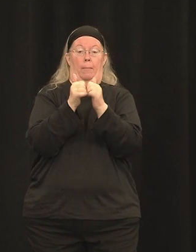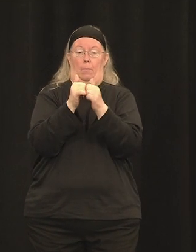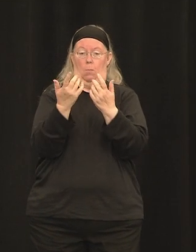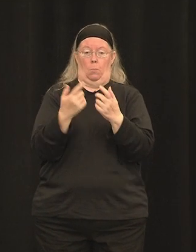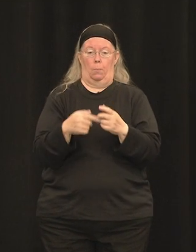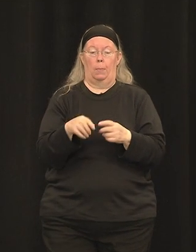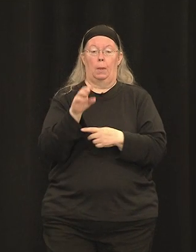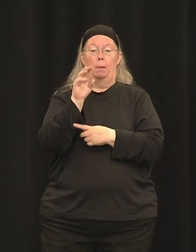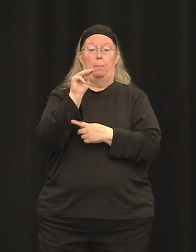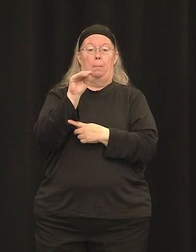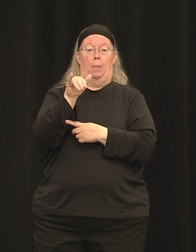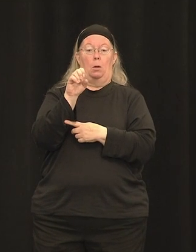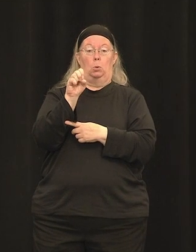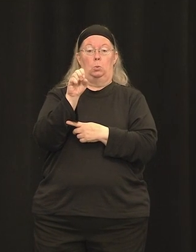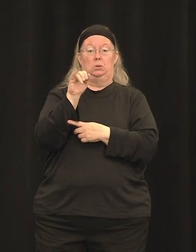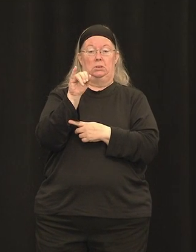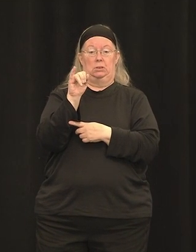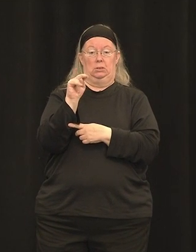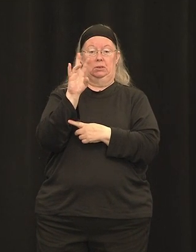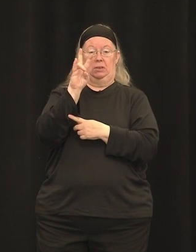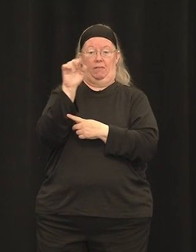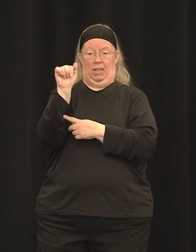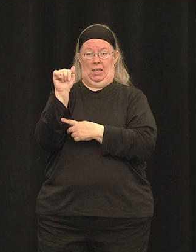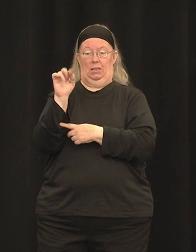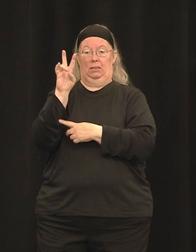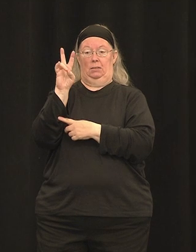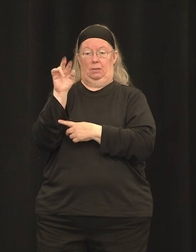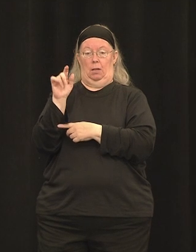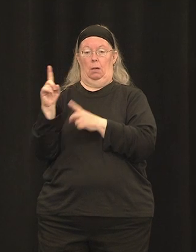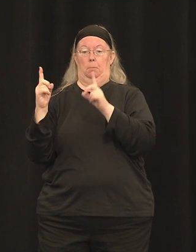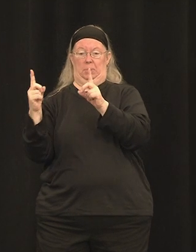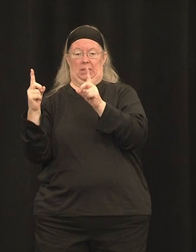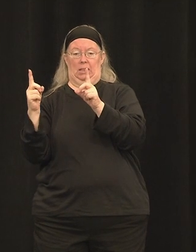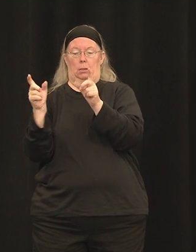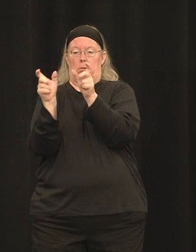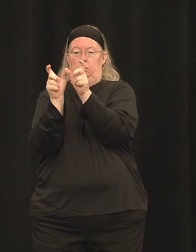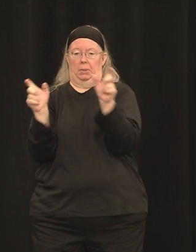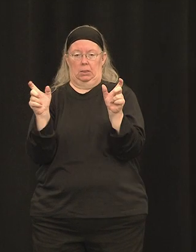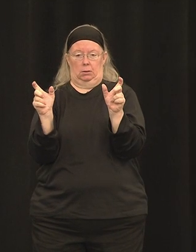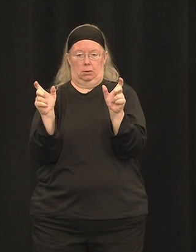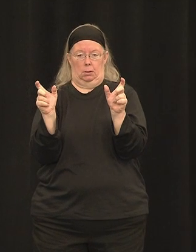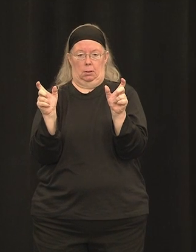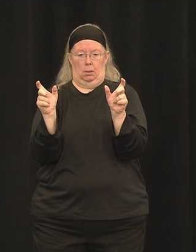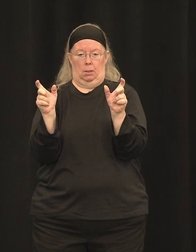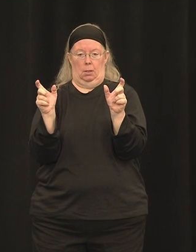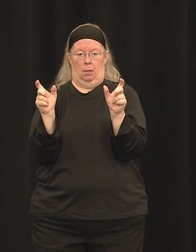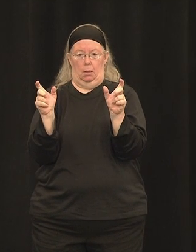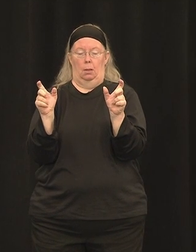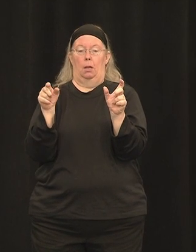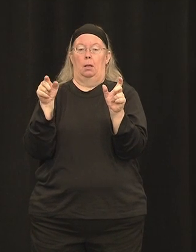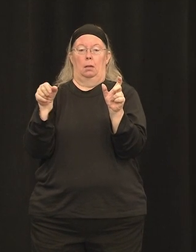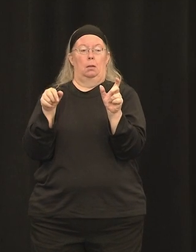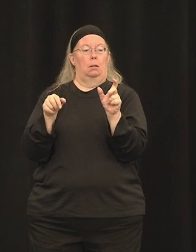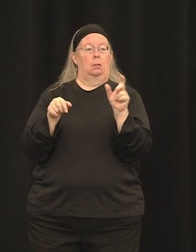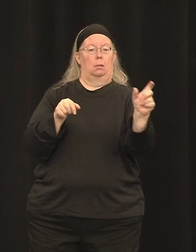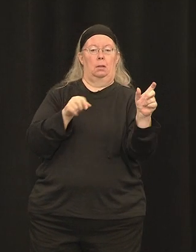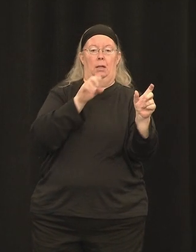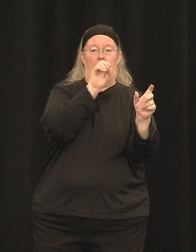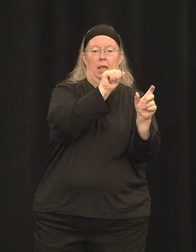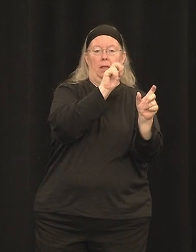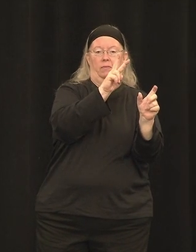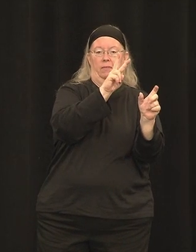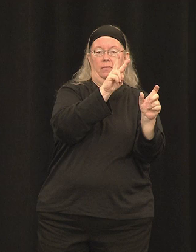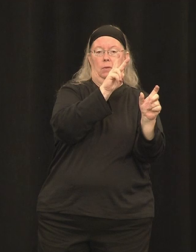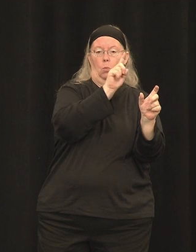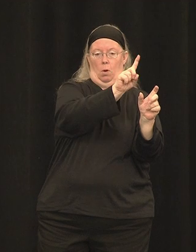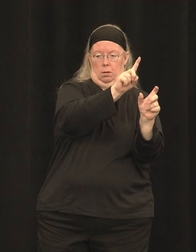We split it in half. We deliver the front half via one AAV and the back half via another AAV. We then